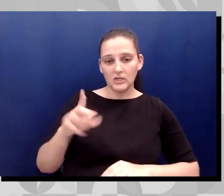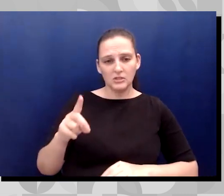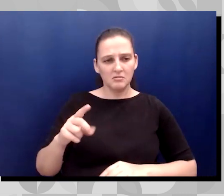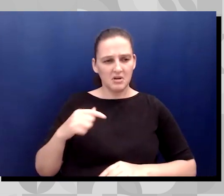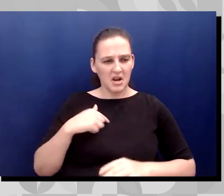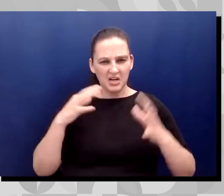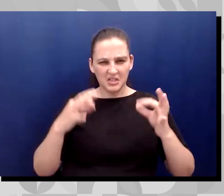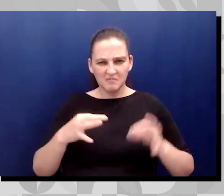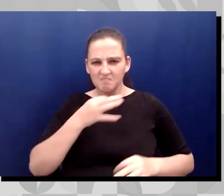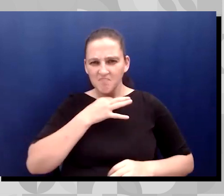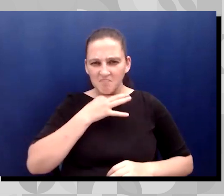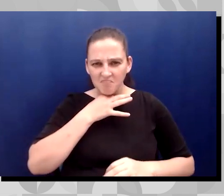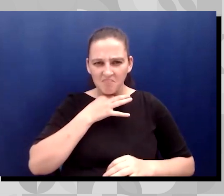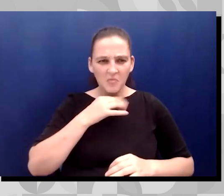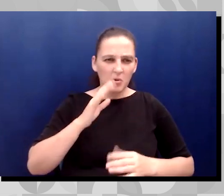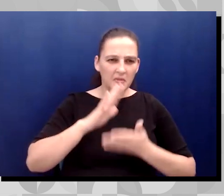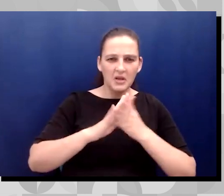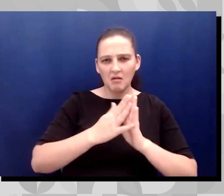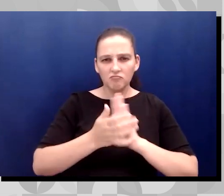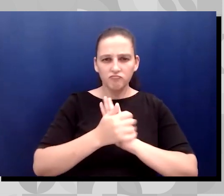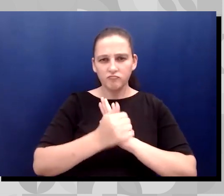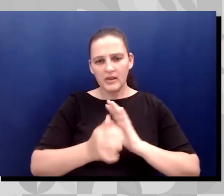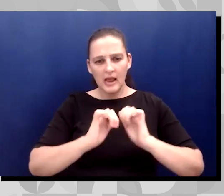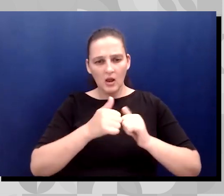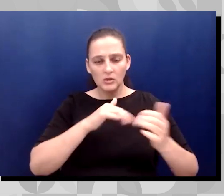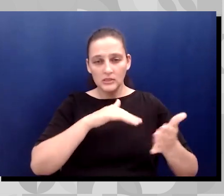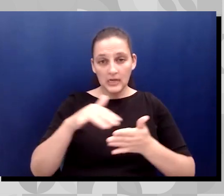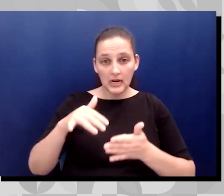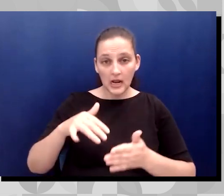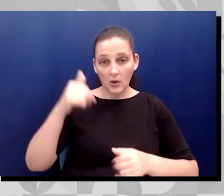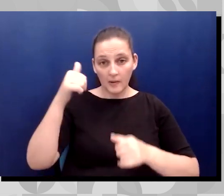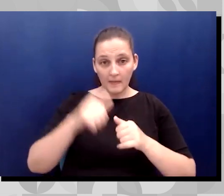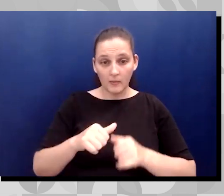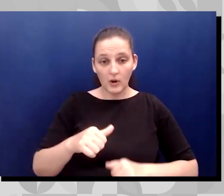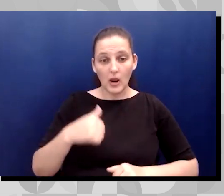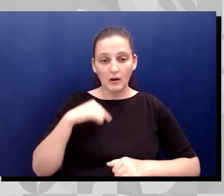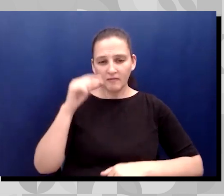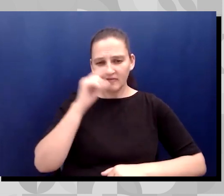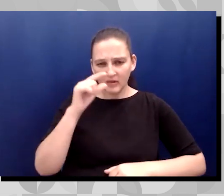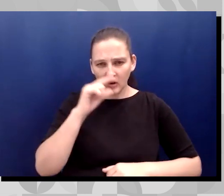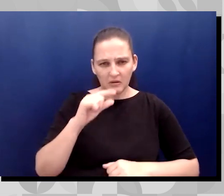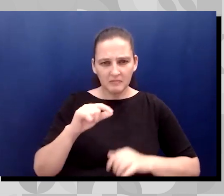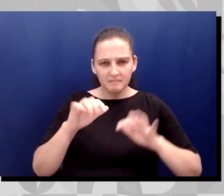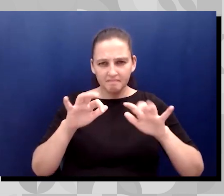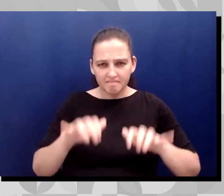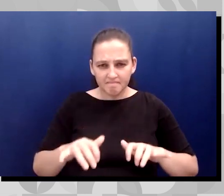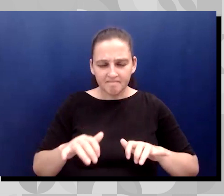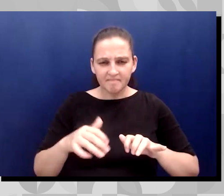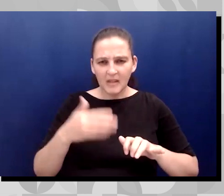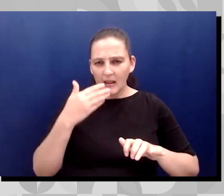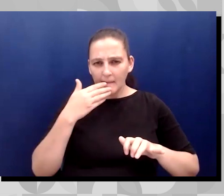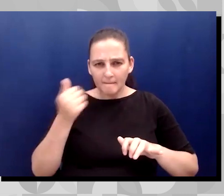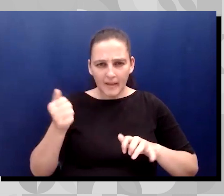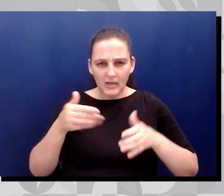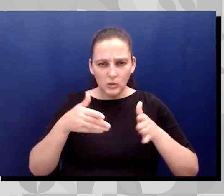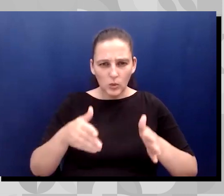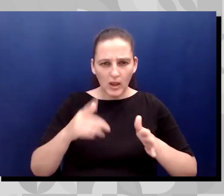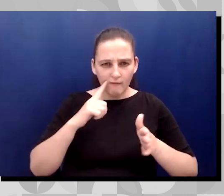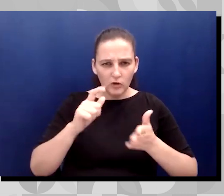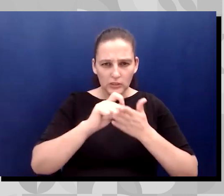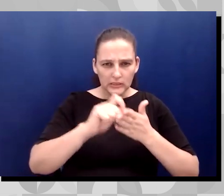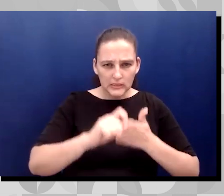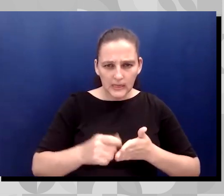study. I remember the moment I Googled the best ways to study best ways to take notes. And